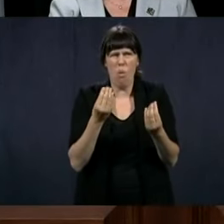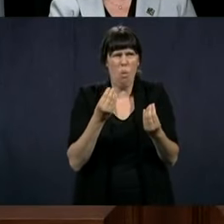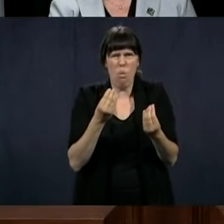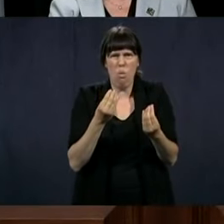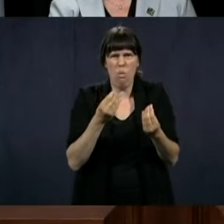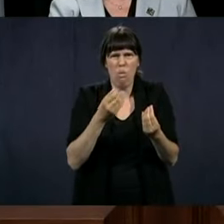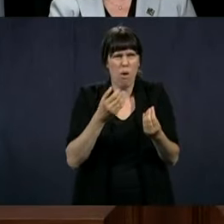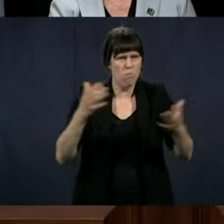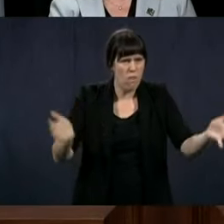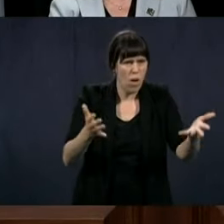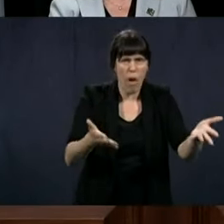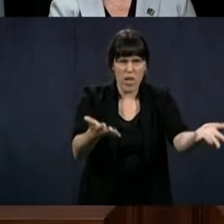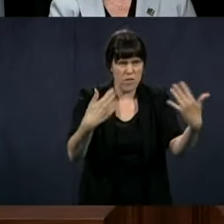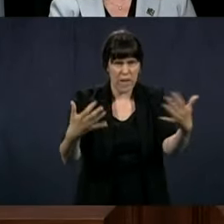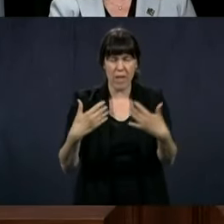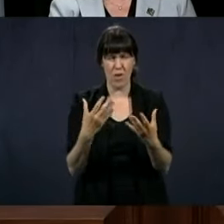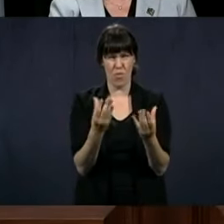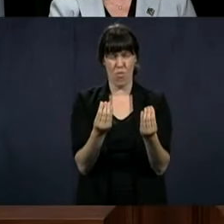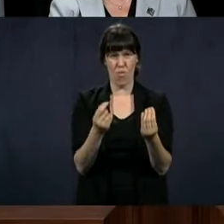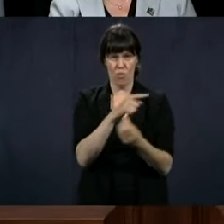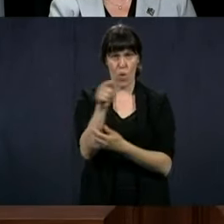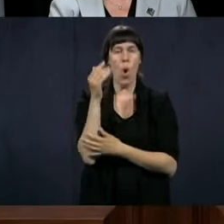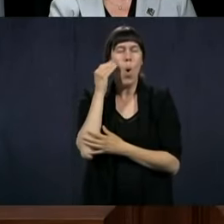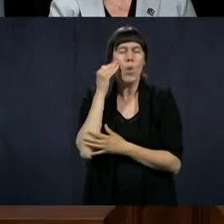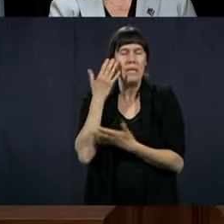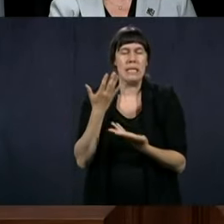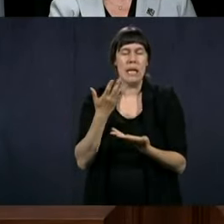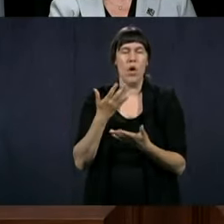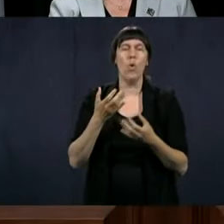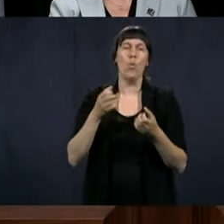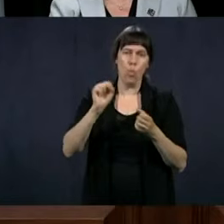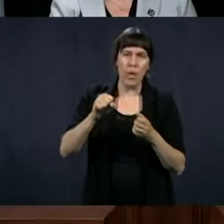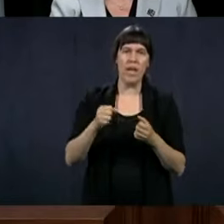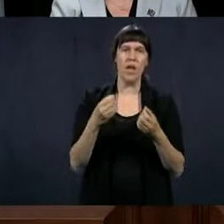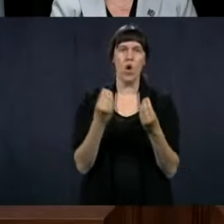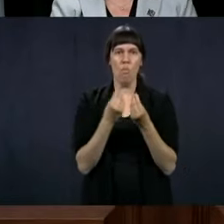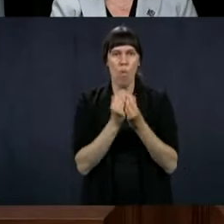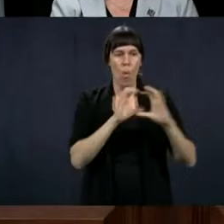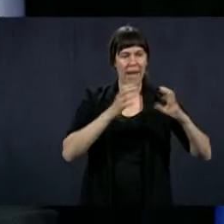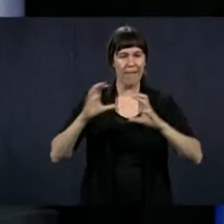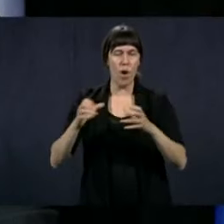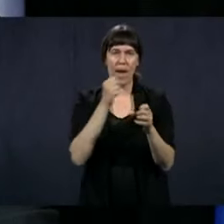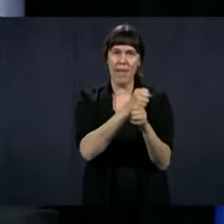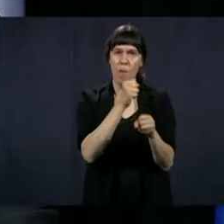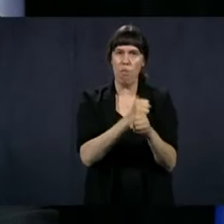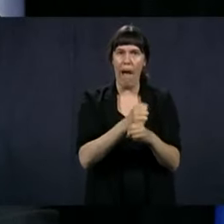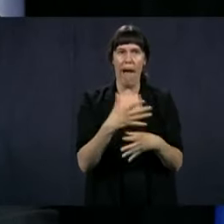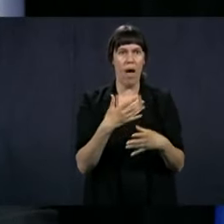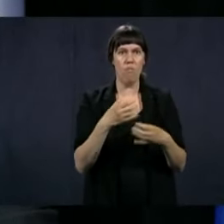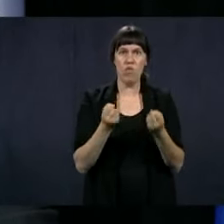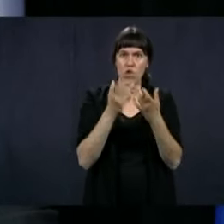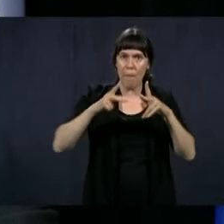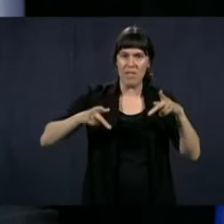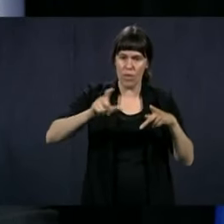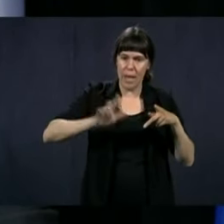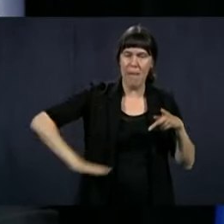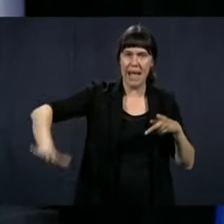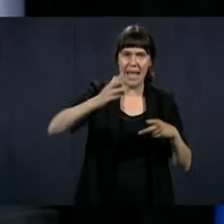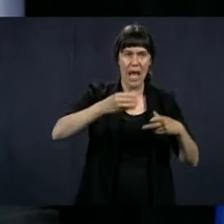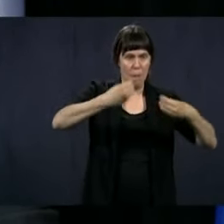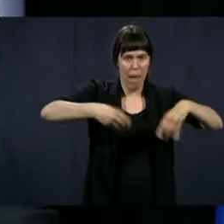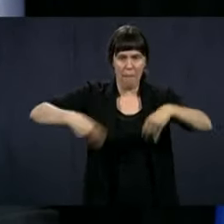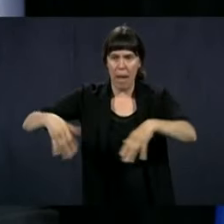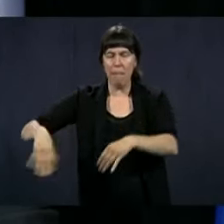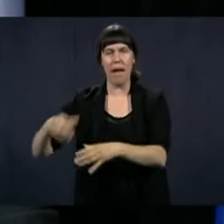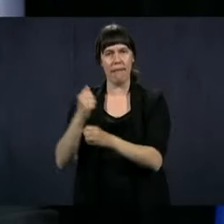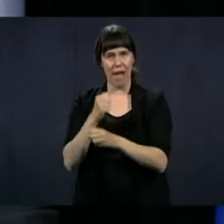sectors where there's been job losses. Because I get all that. And we saw today that immigration is not a panacea either